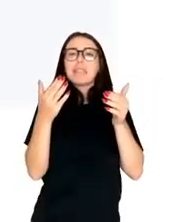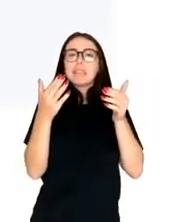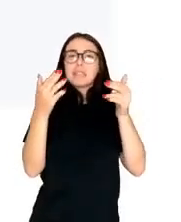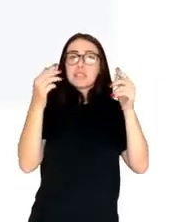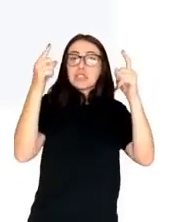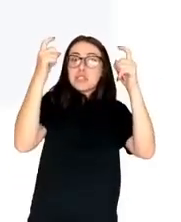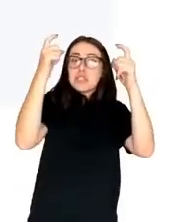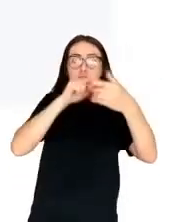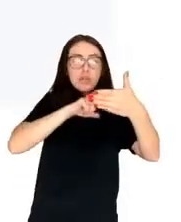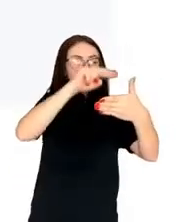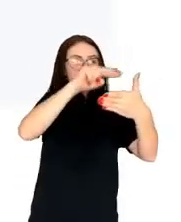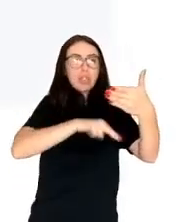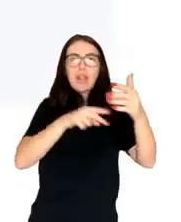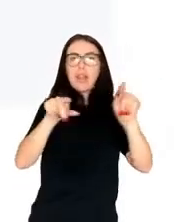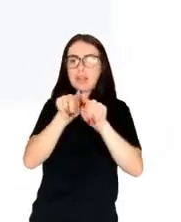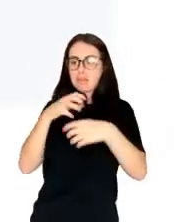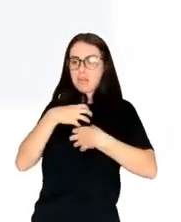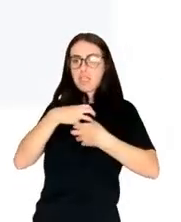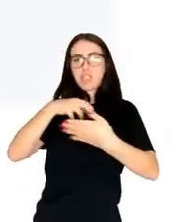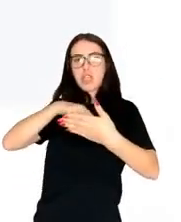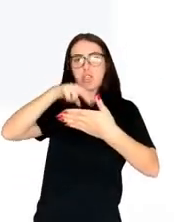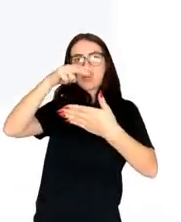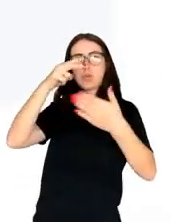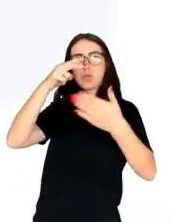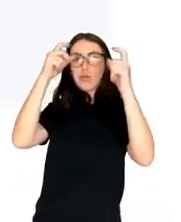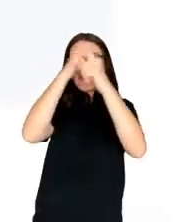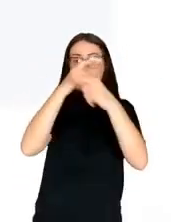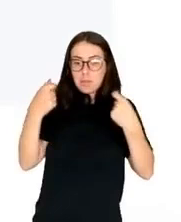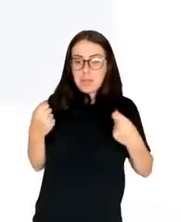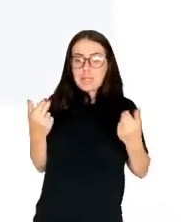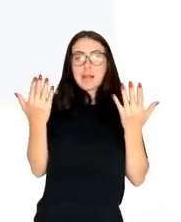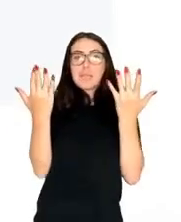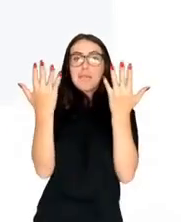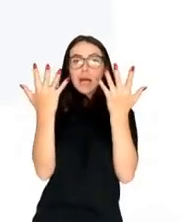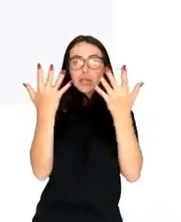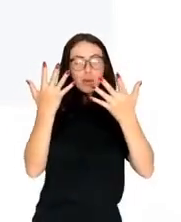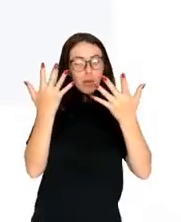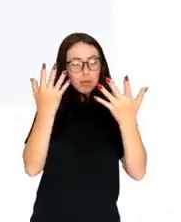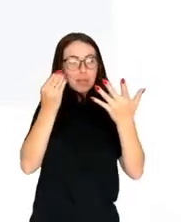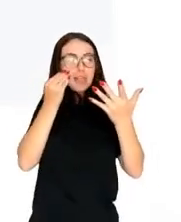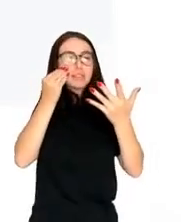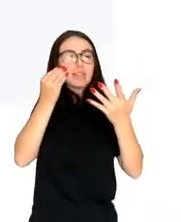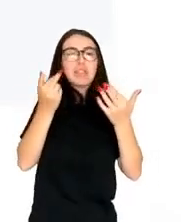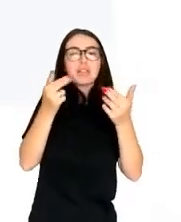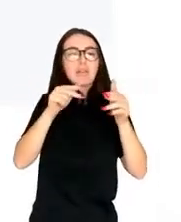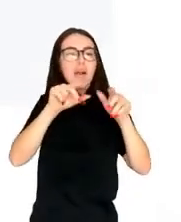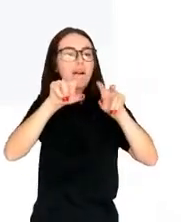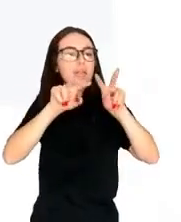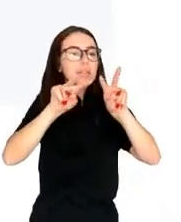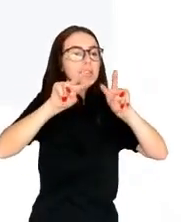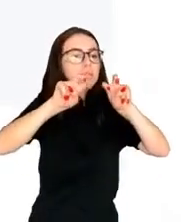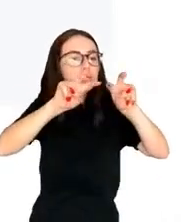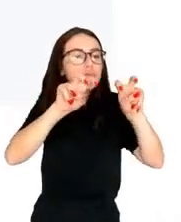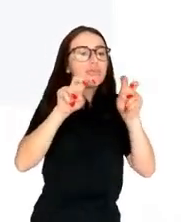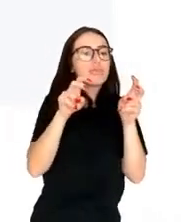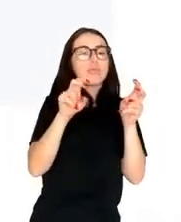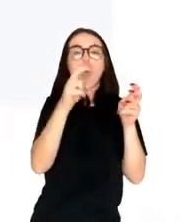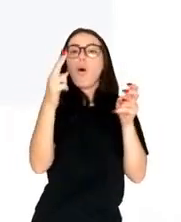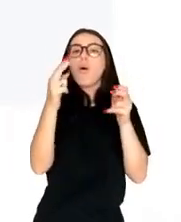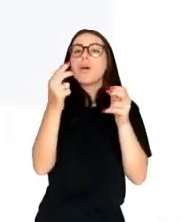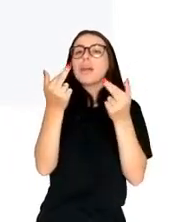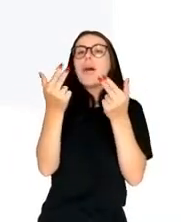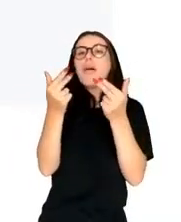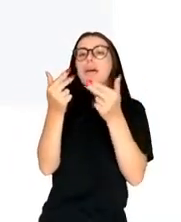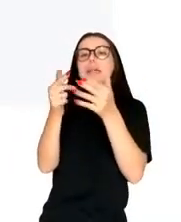a tremendous amount of labor was spent manually reading through the documents and looking for entities, people, places,